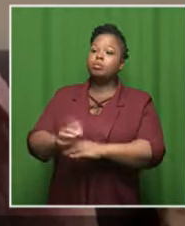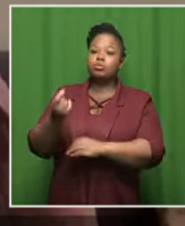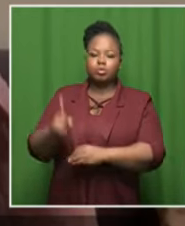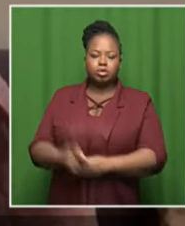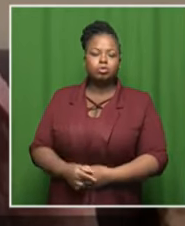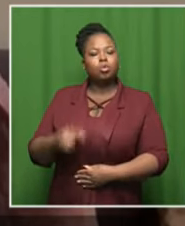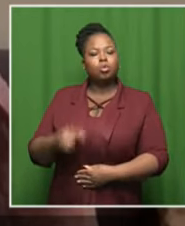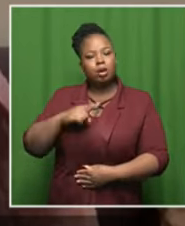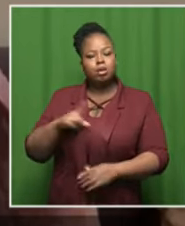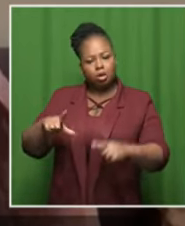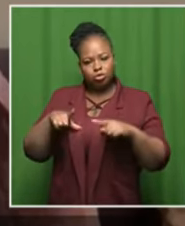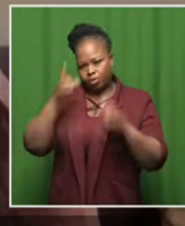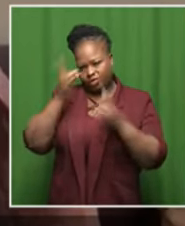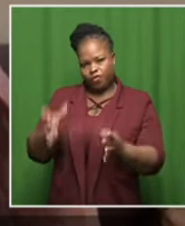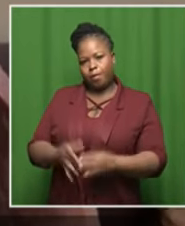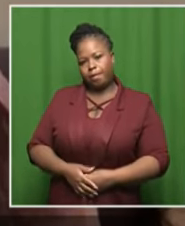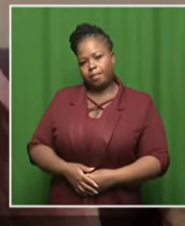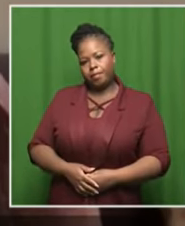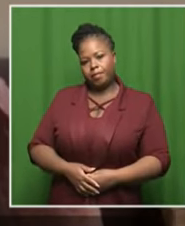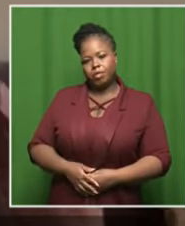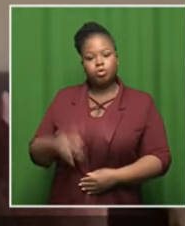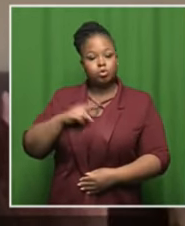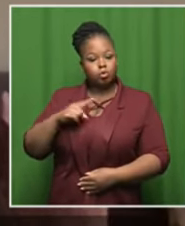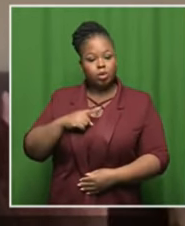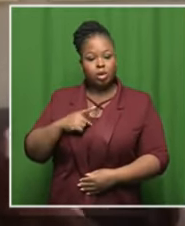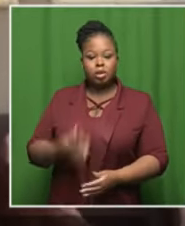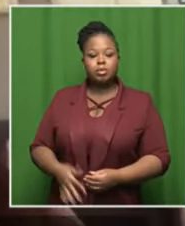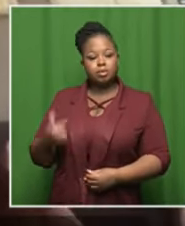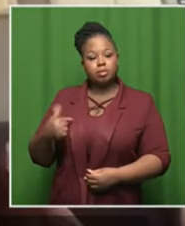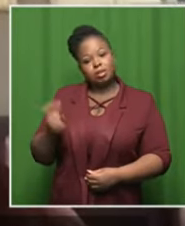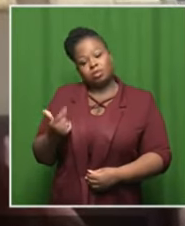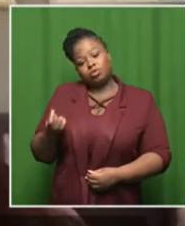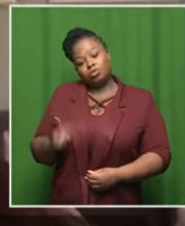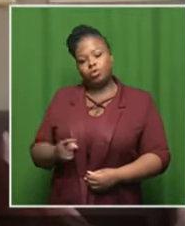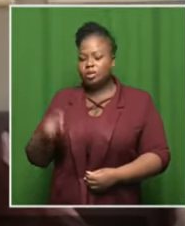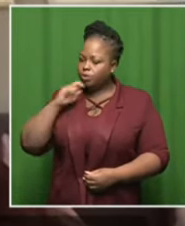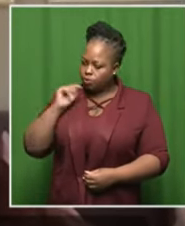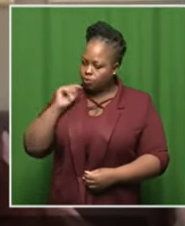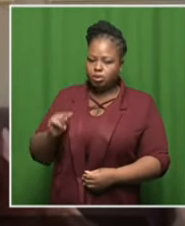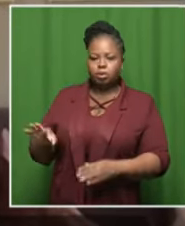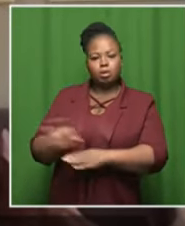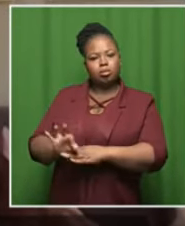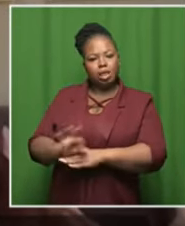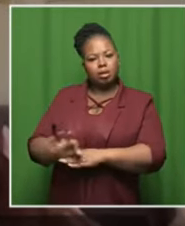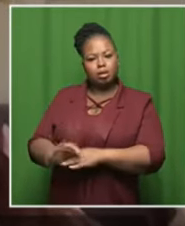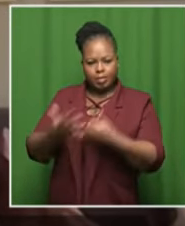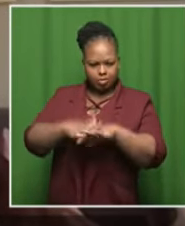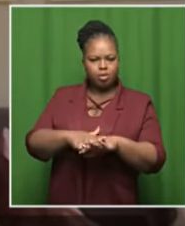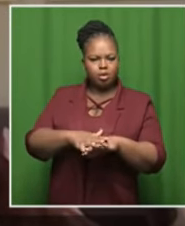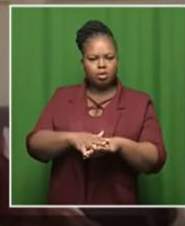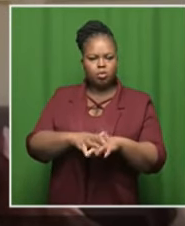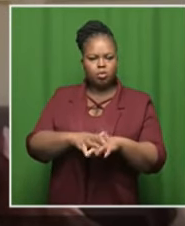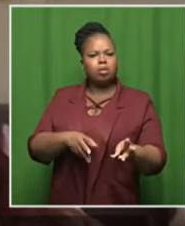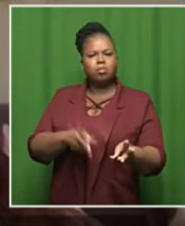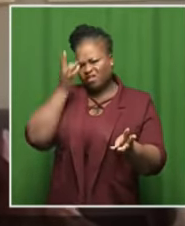sometimes i have people say now that's not important and then what i do i then use those plans uh so of course i have to tell people what